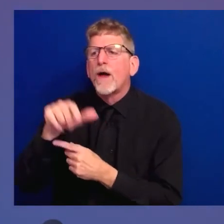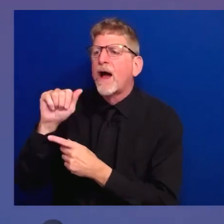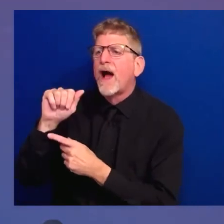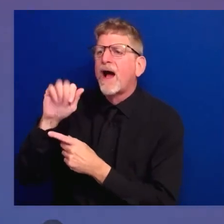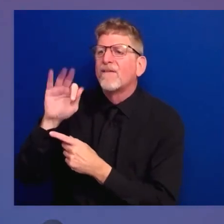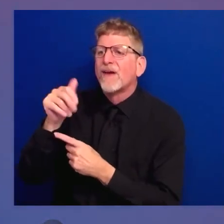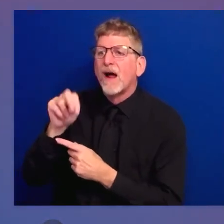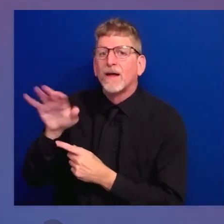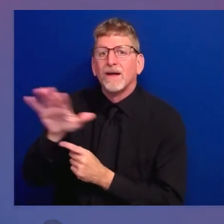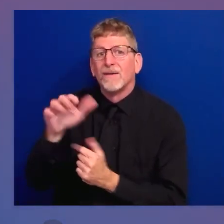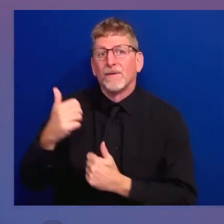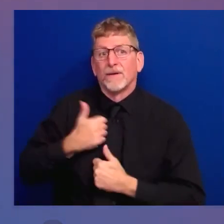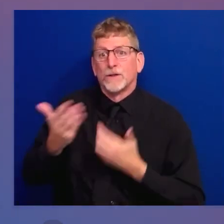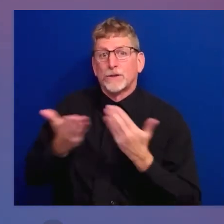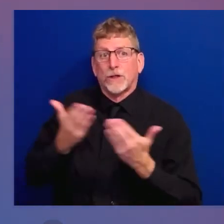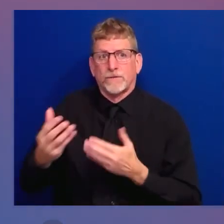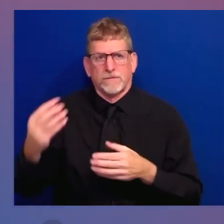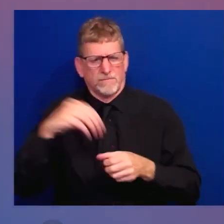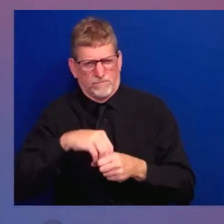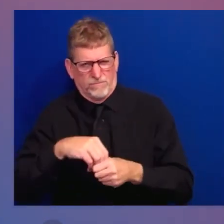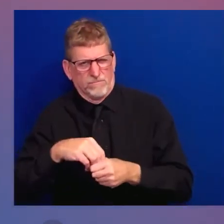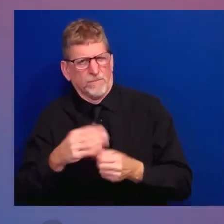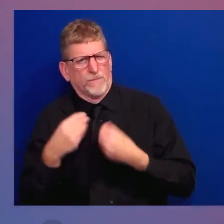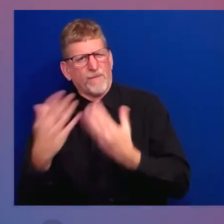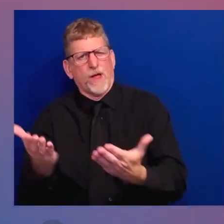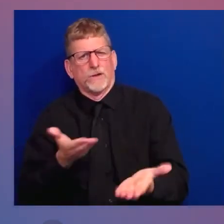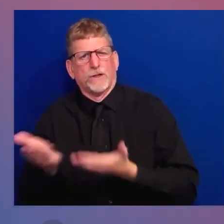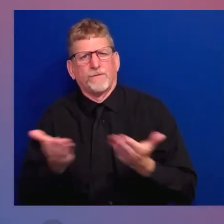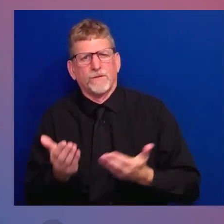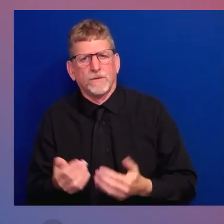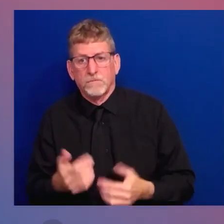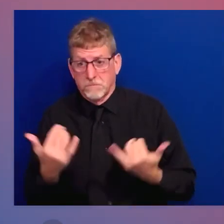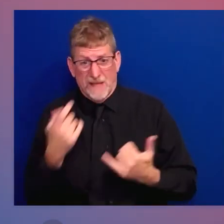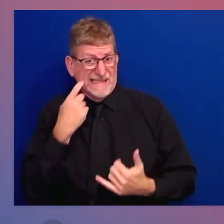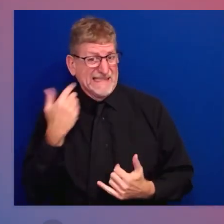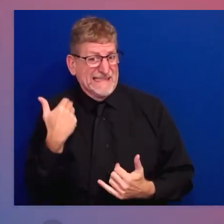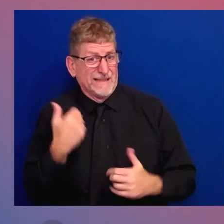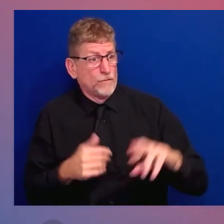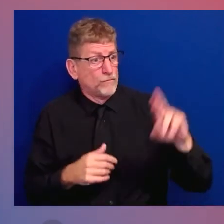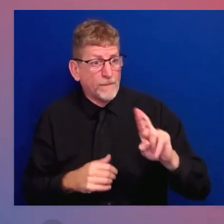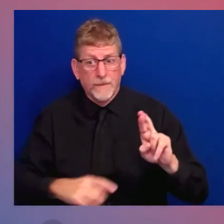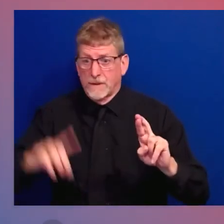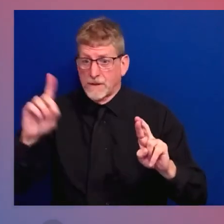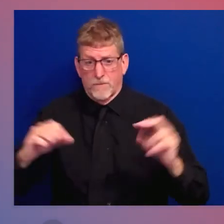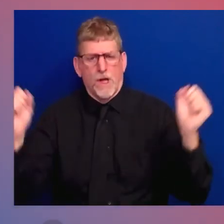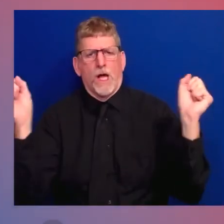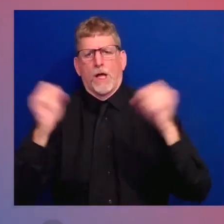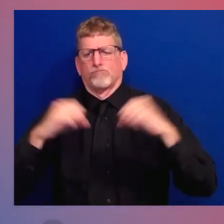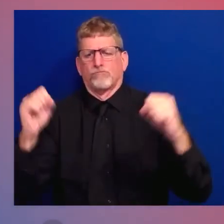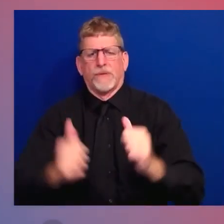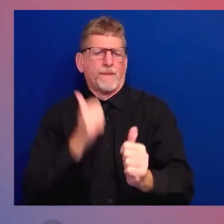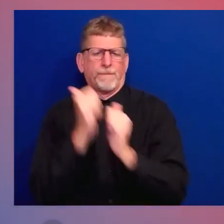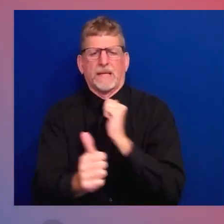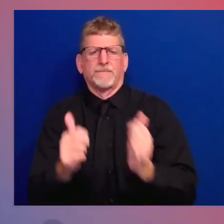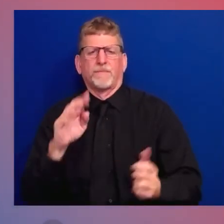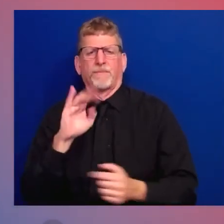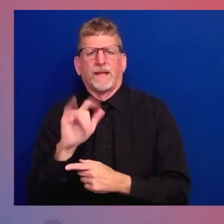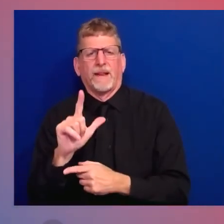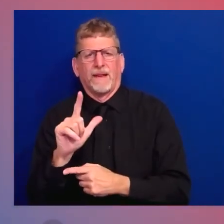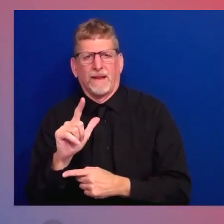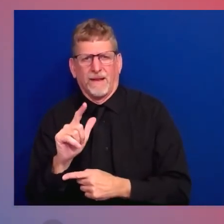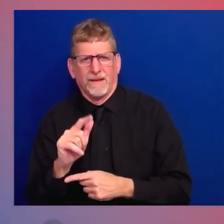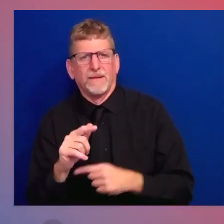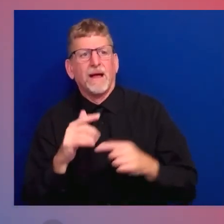Democrat and Republican. And the House bill that passed just last week would do even more — expanding health care, mandating research,